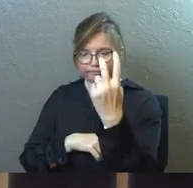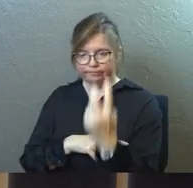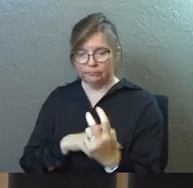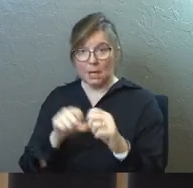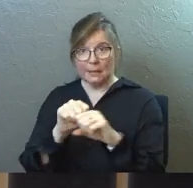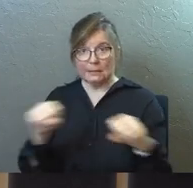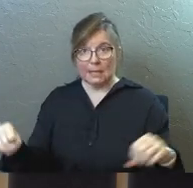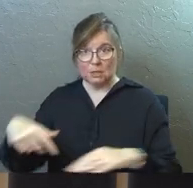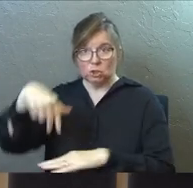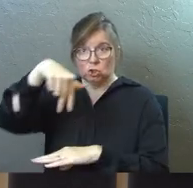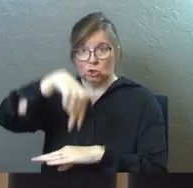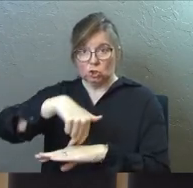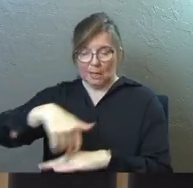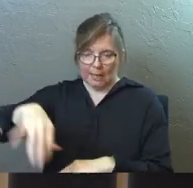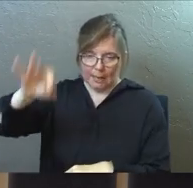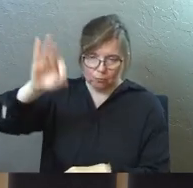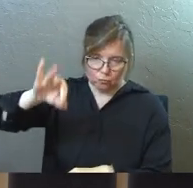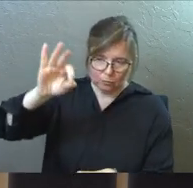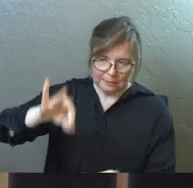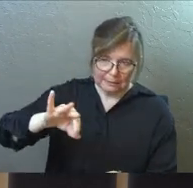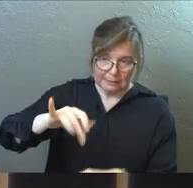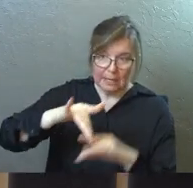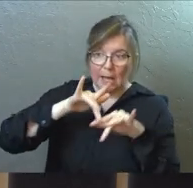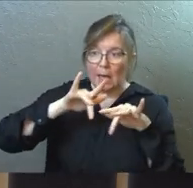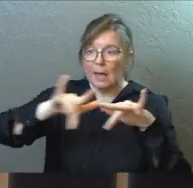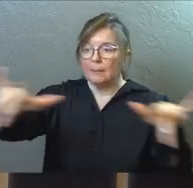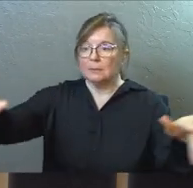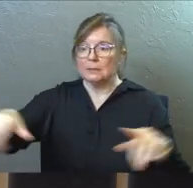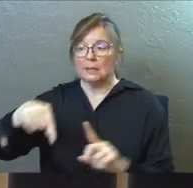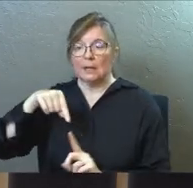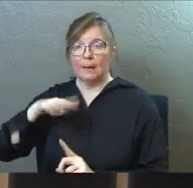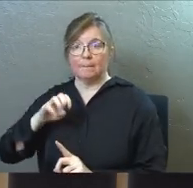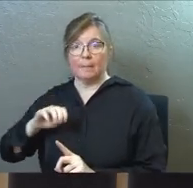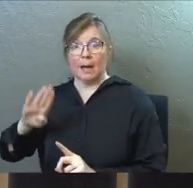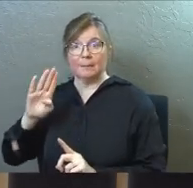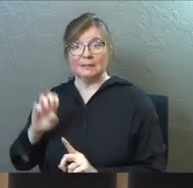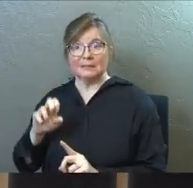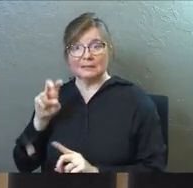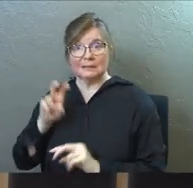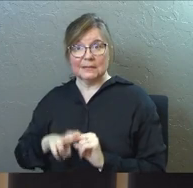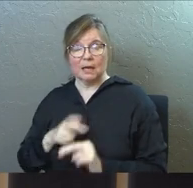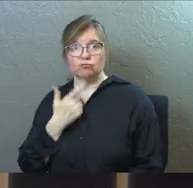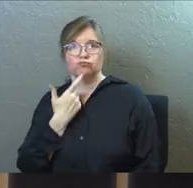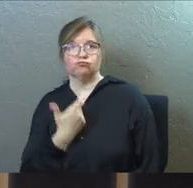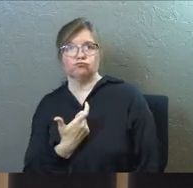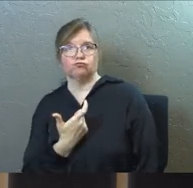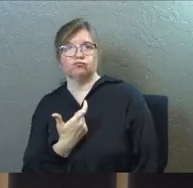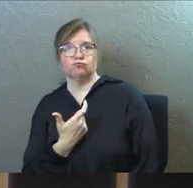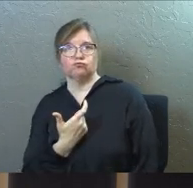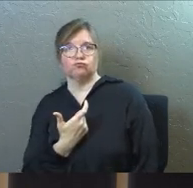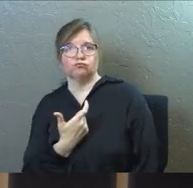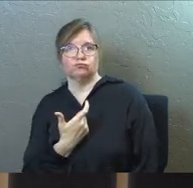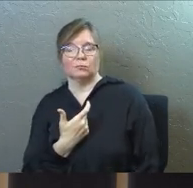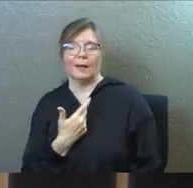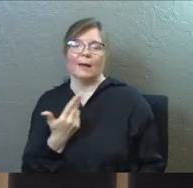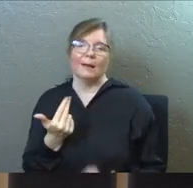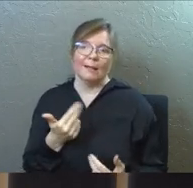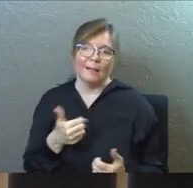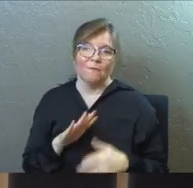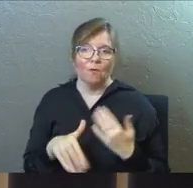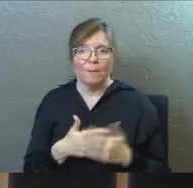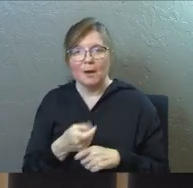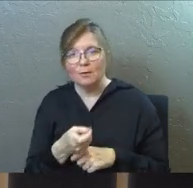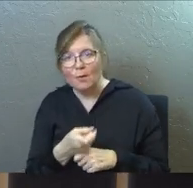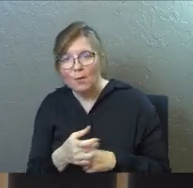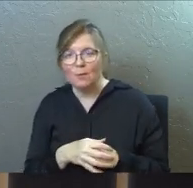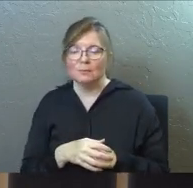to an empty room except for him. And he was sat in the front seat, in the front row. And he laughed at all my jokes.